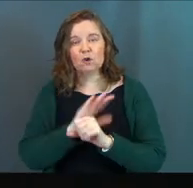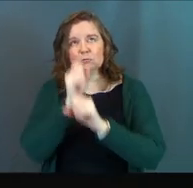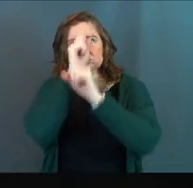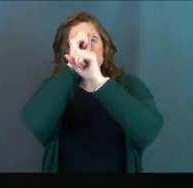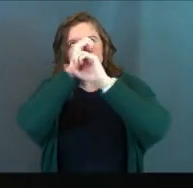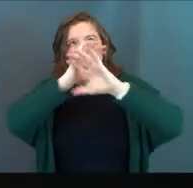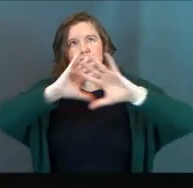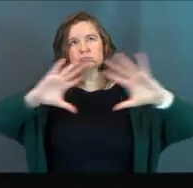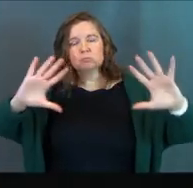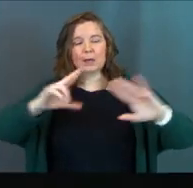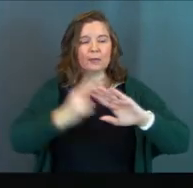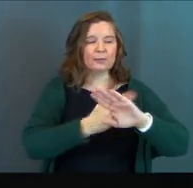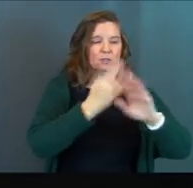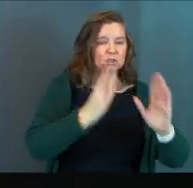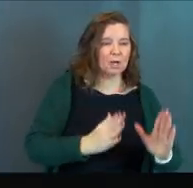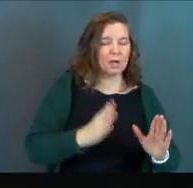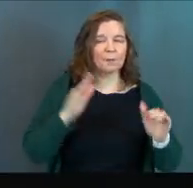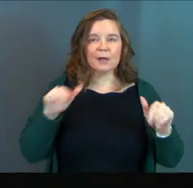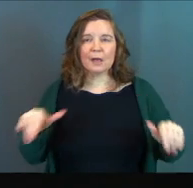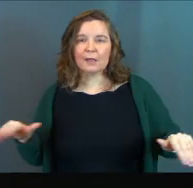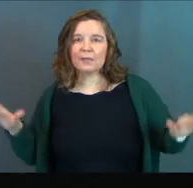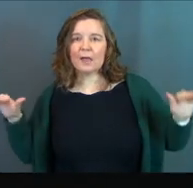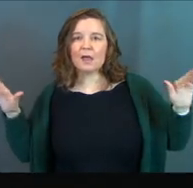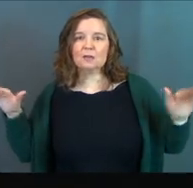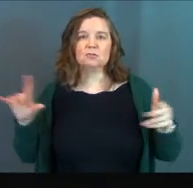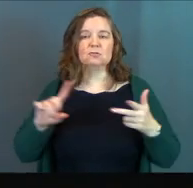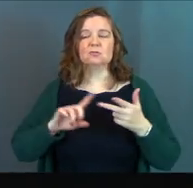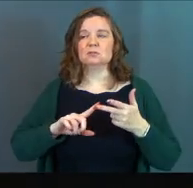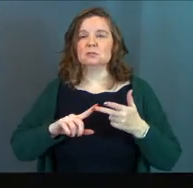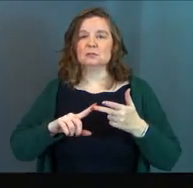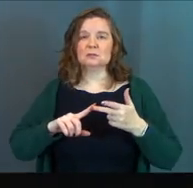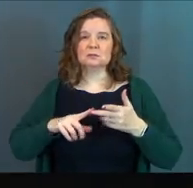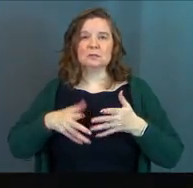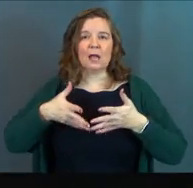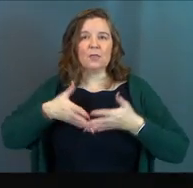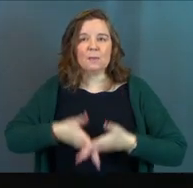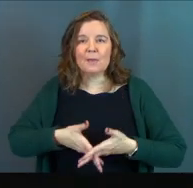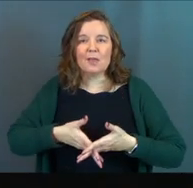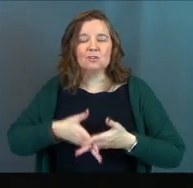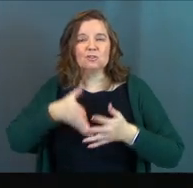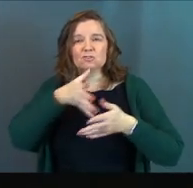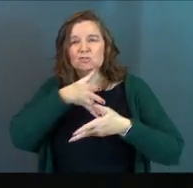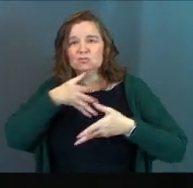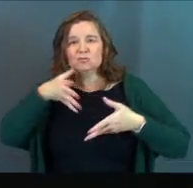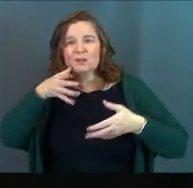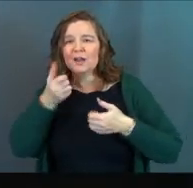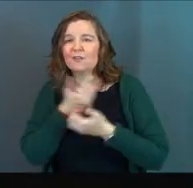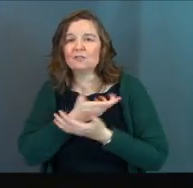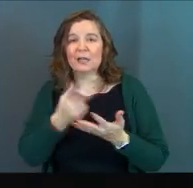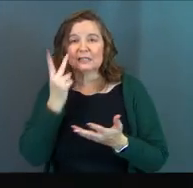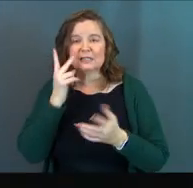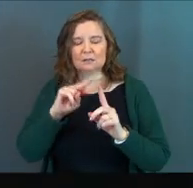I want you to see the shepherds and the angels and the manger and everything. I want you to see it through a different lens.